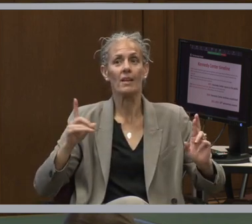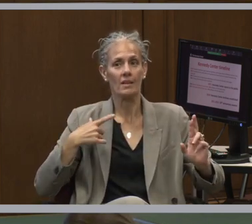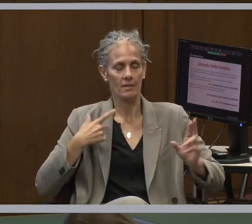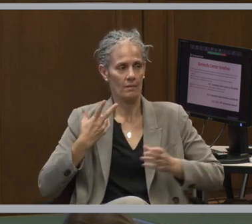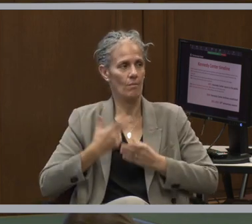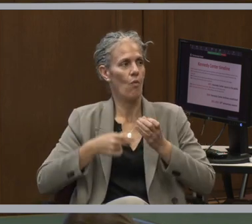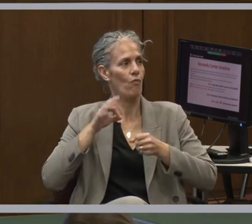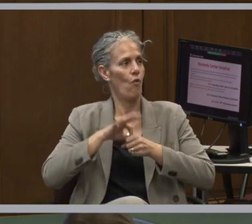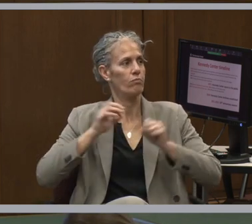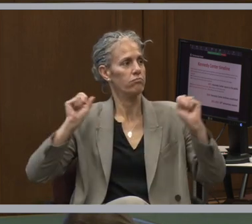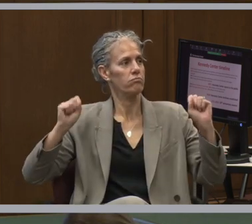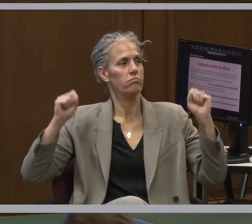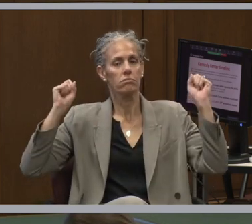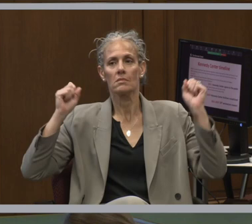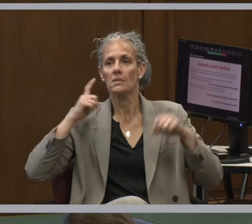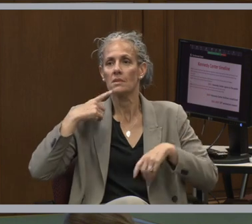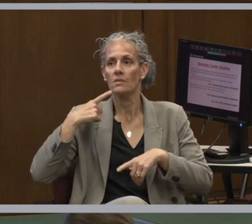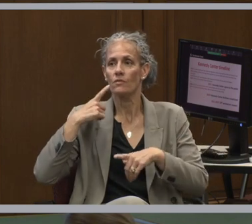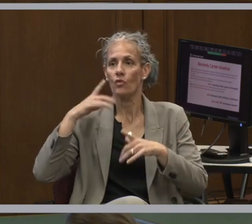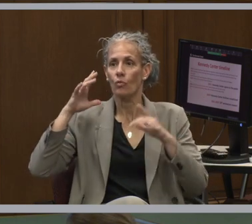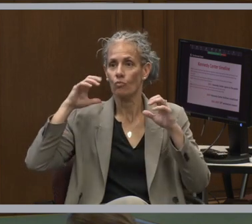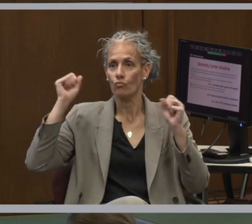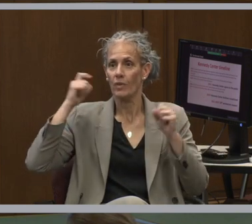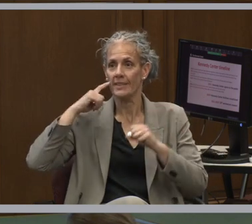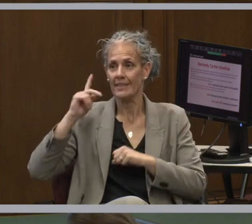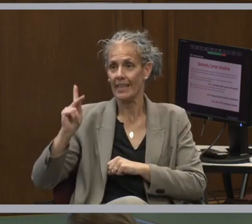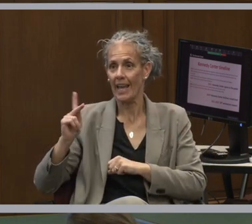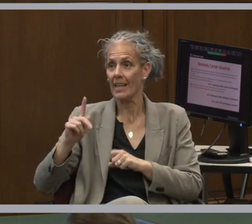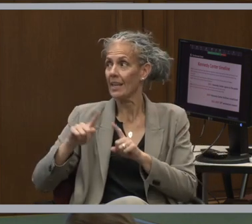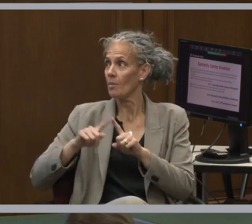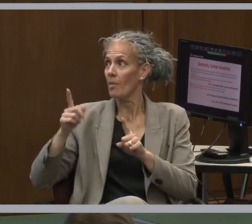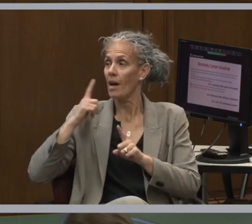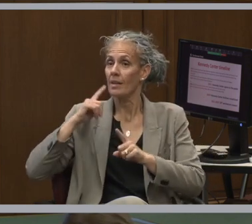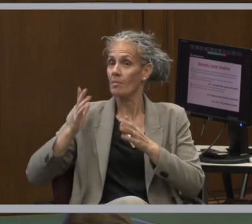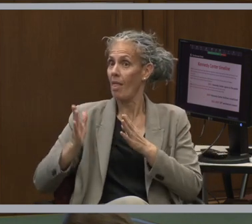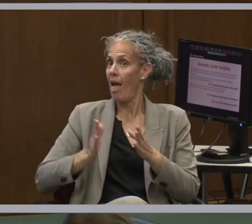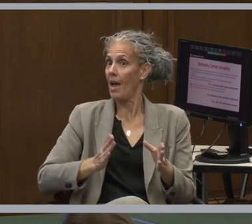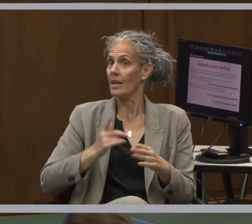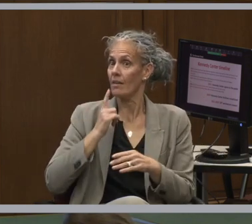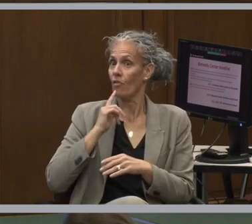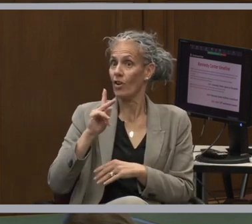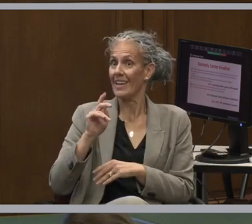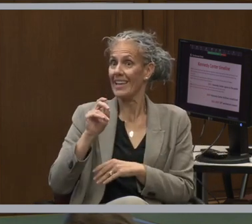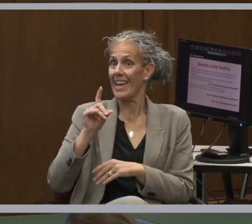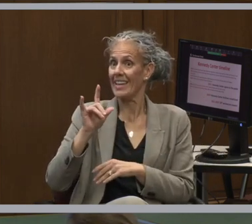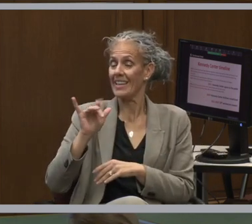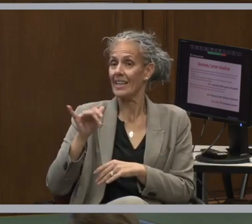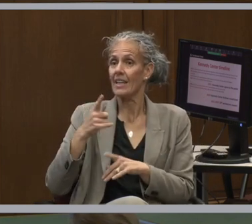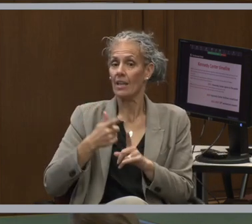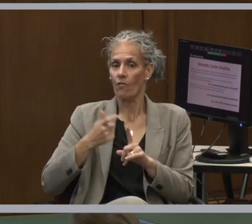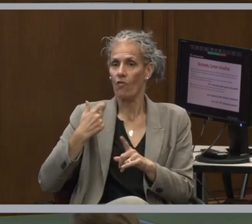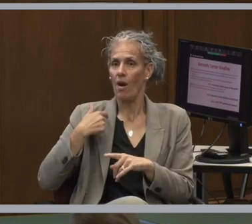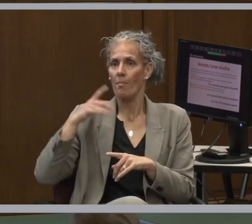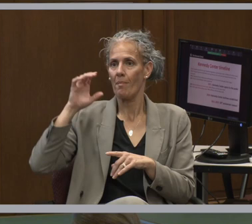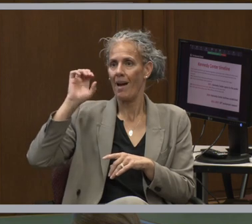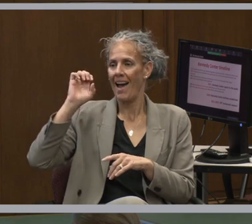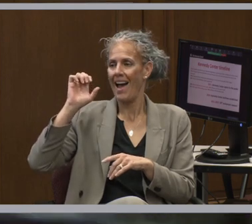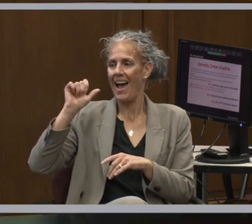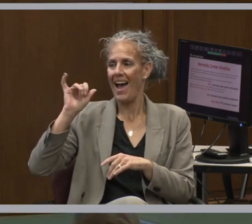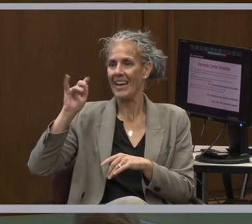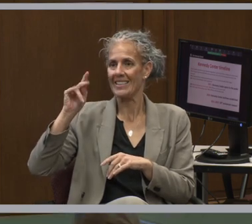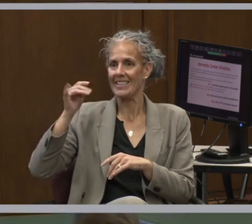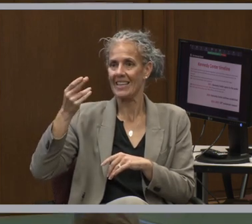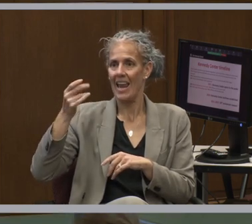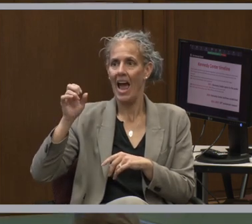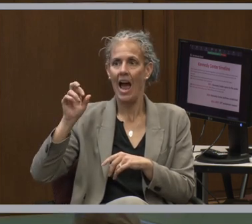1971. We're named for President Kennedy. But the planning for the Kennedy Center actually dates back to the Eisenhower administration in the late